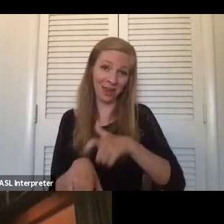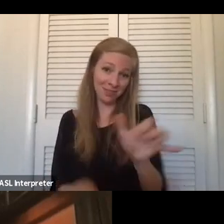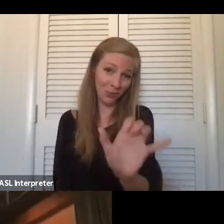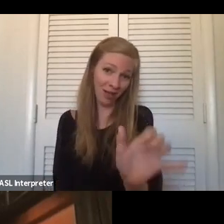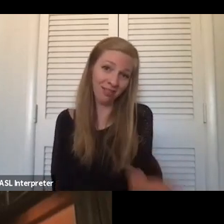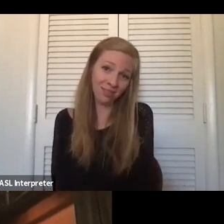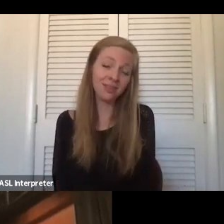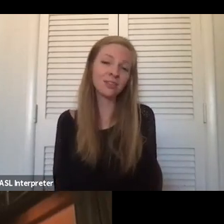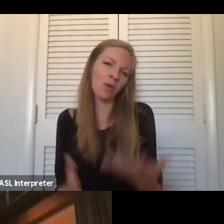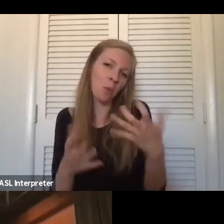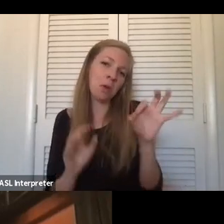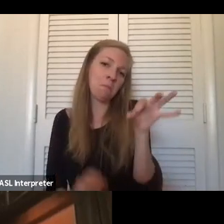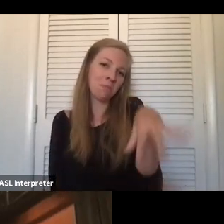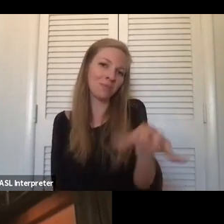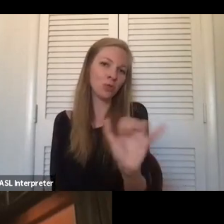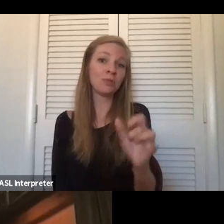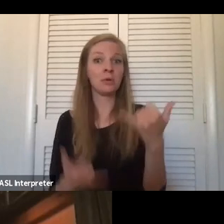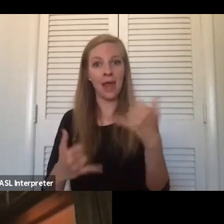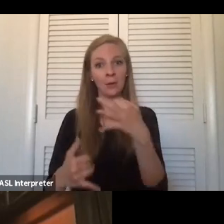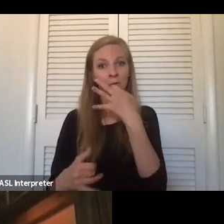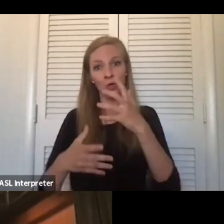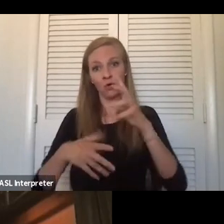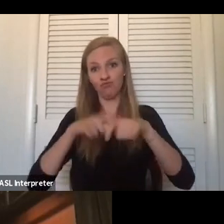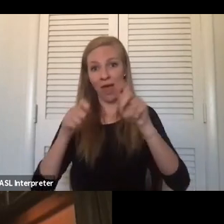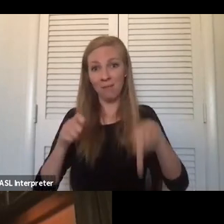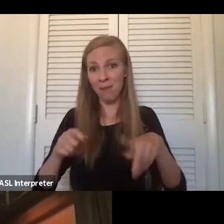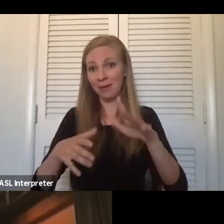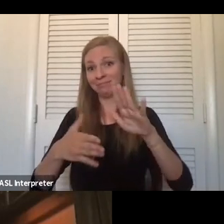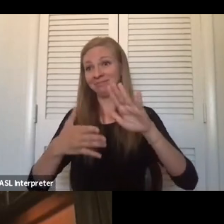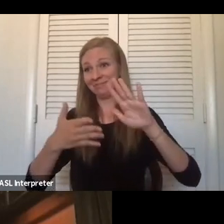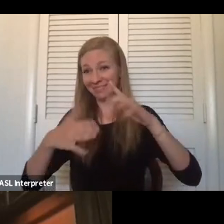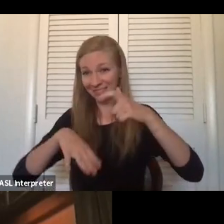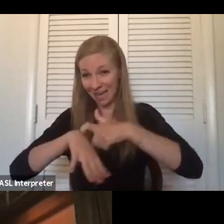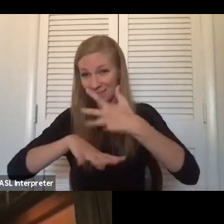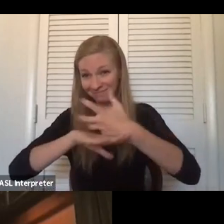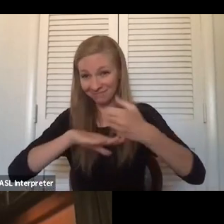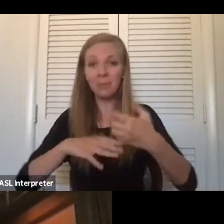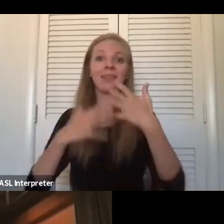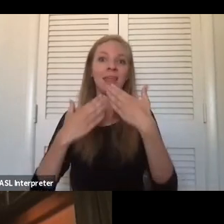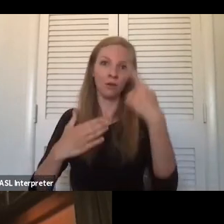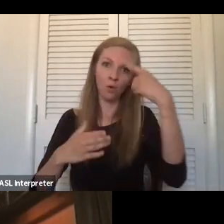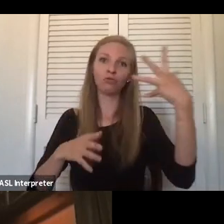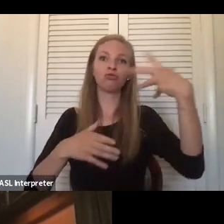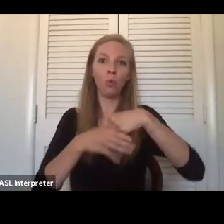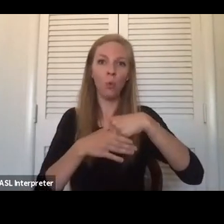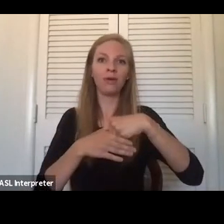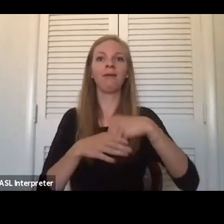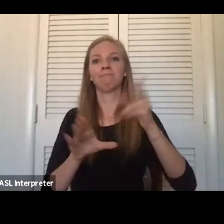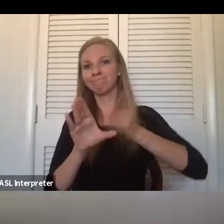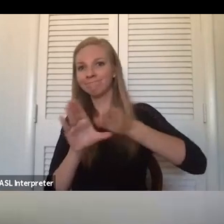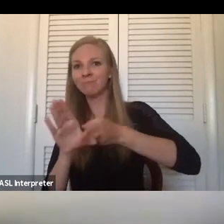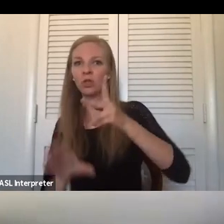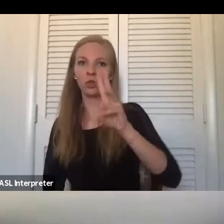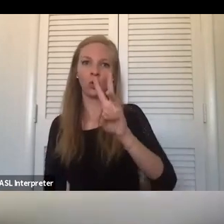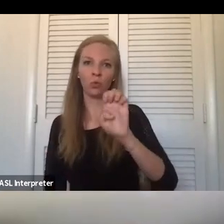I just wanted to add that and we are wrapping up here. Thank you everyone for being on this webinar. You all had great, um,